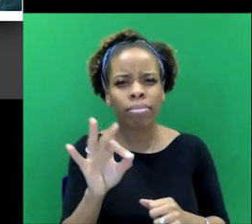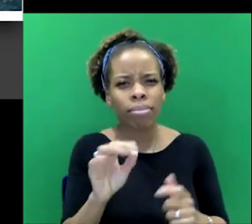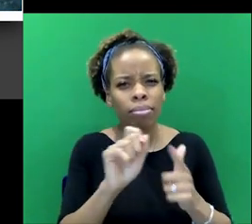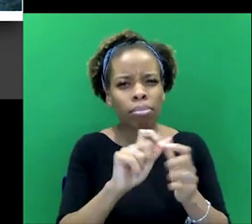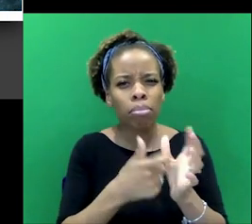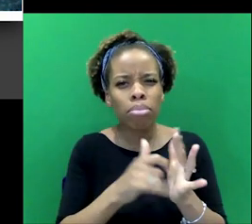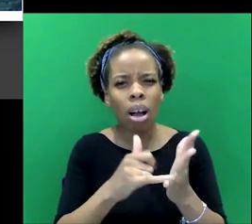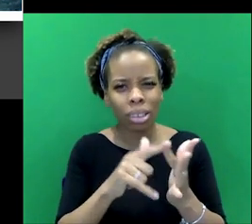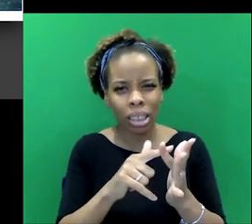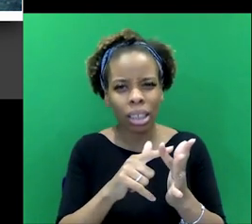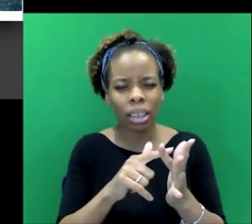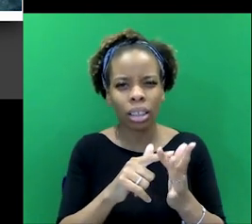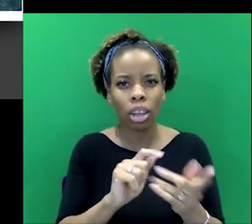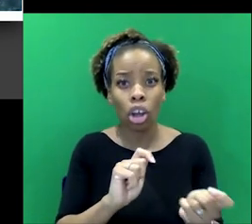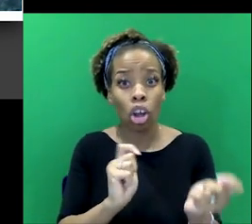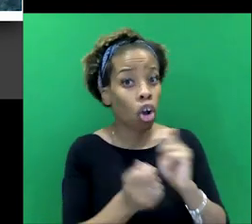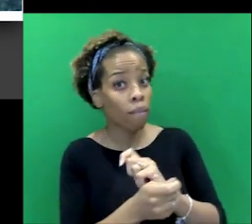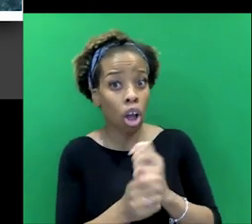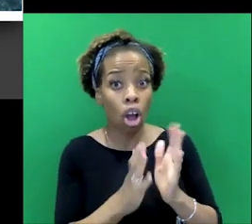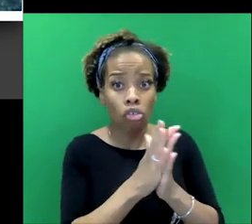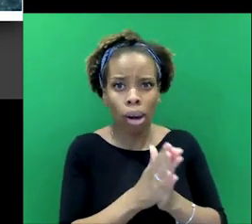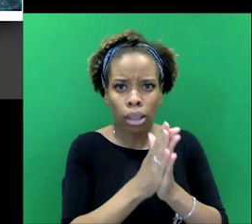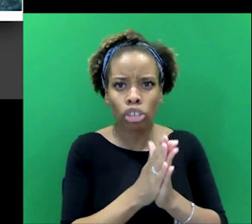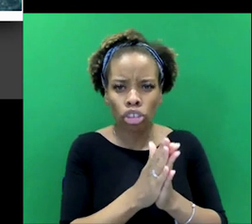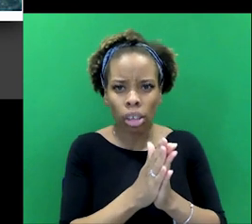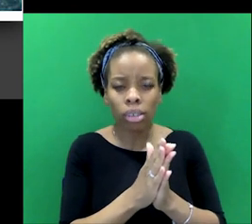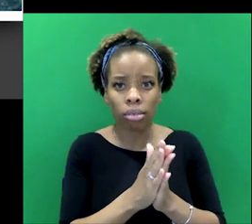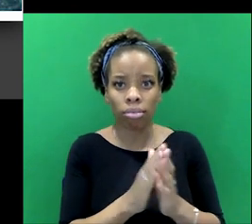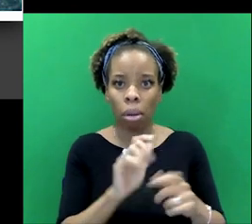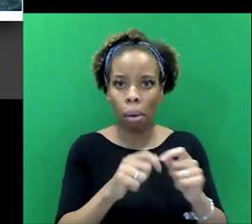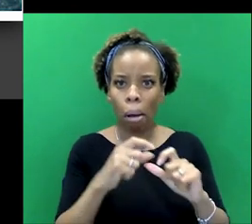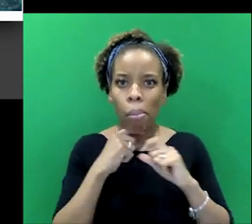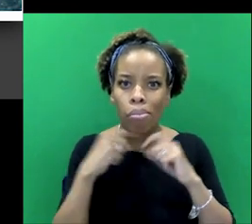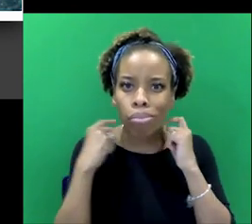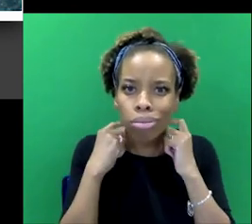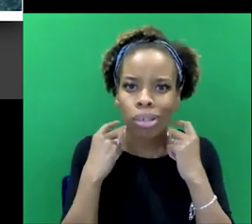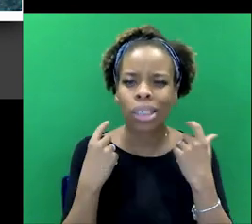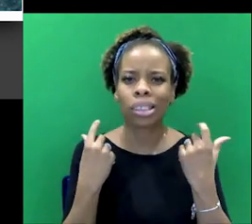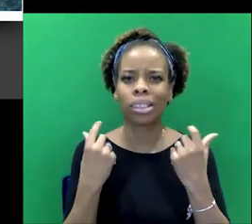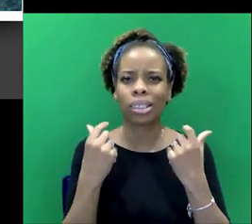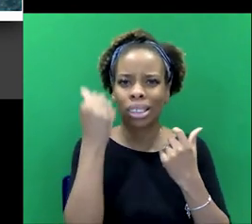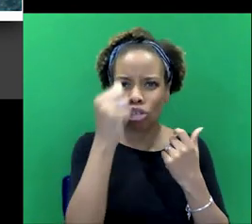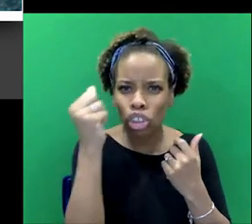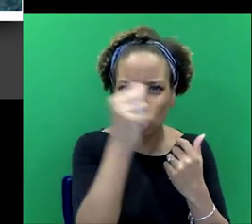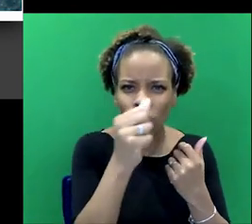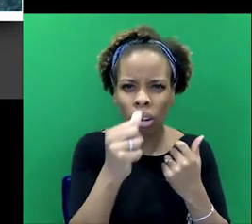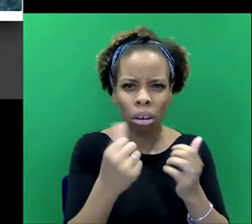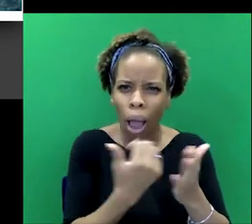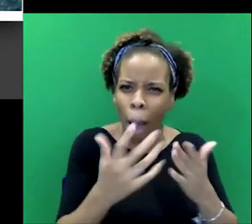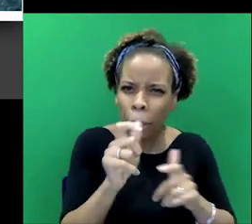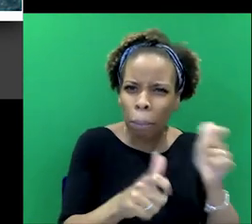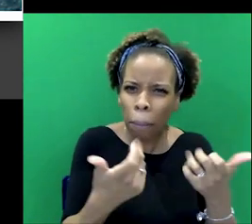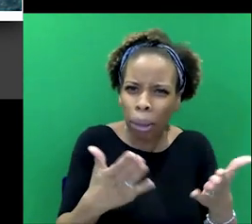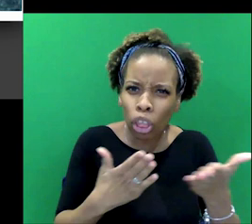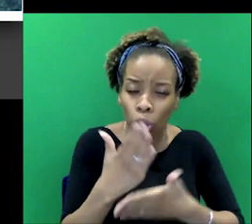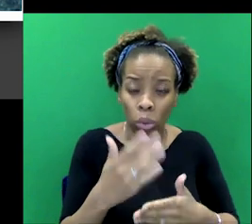in the Church of England, in positions like this, Shrubani? It seems, you know, it seems quite a